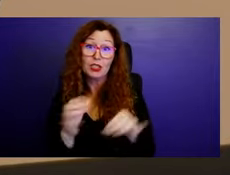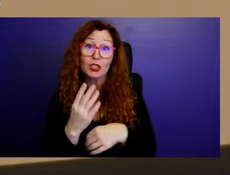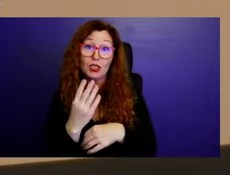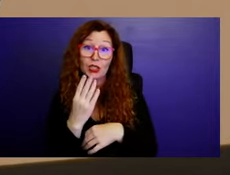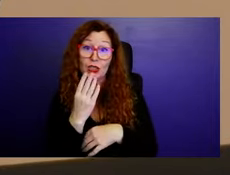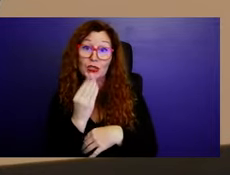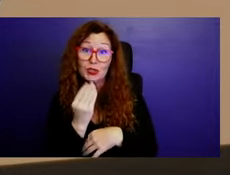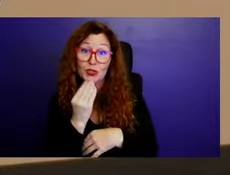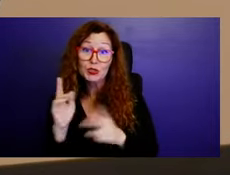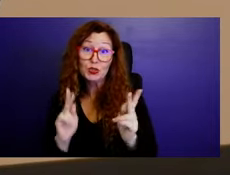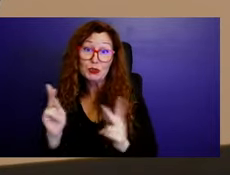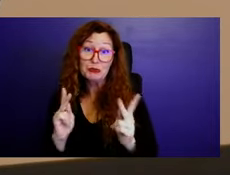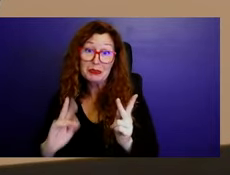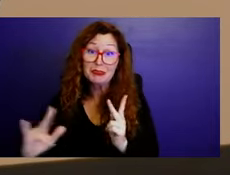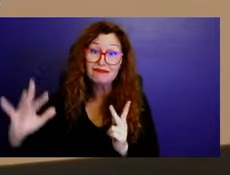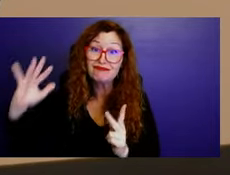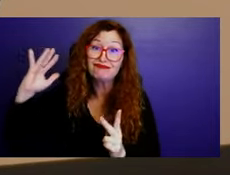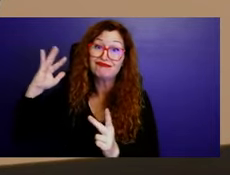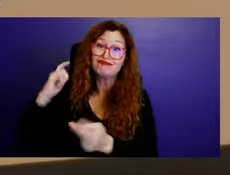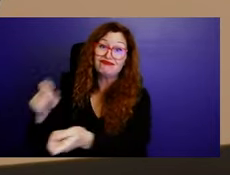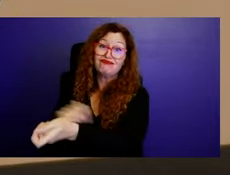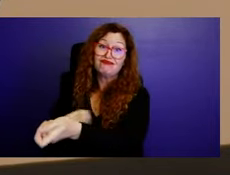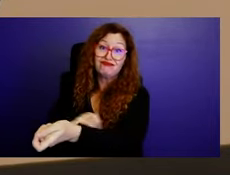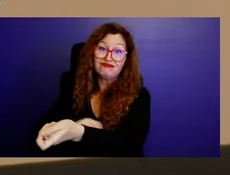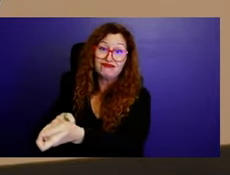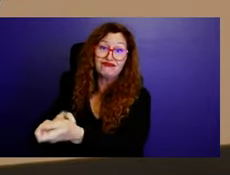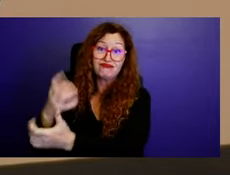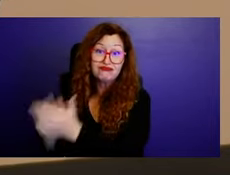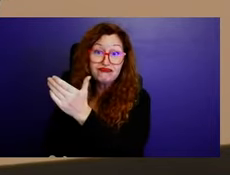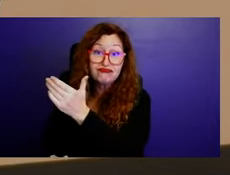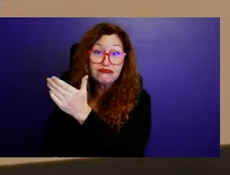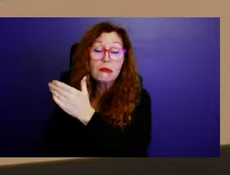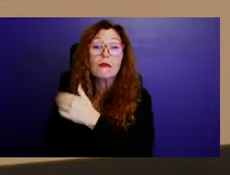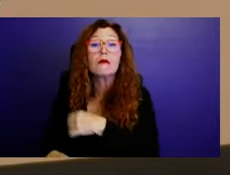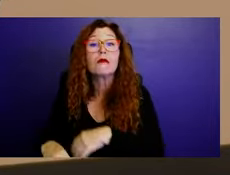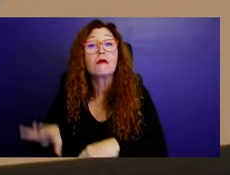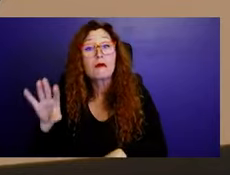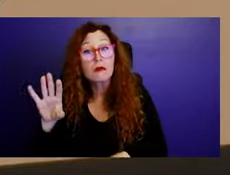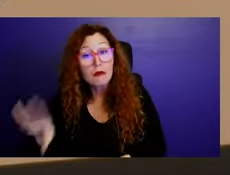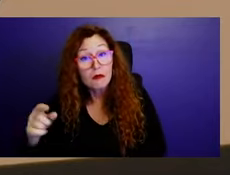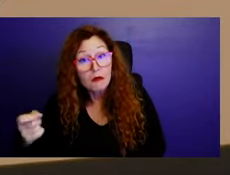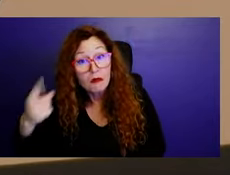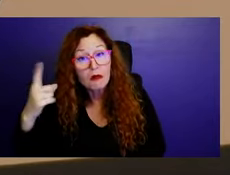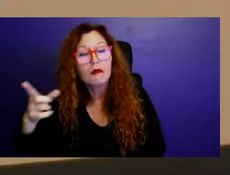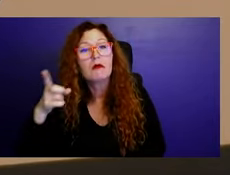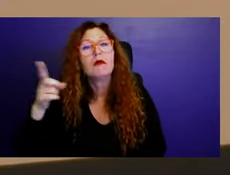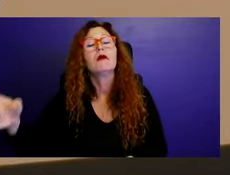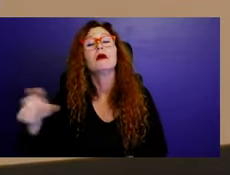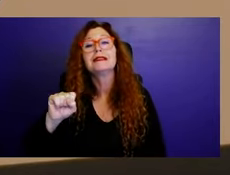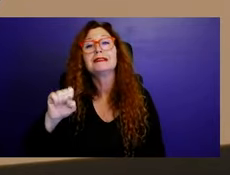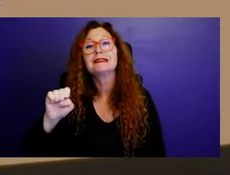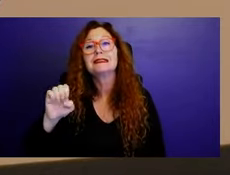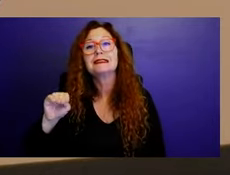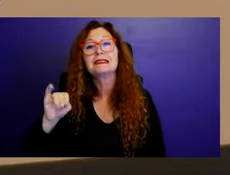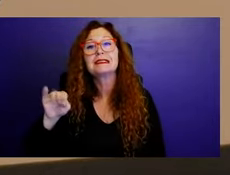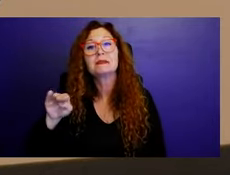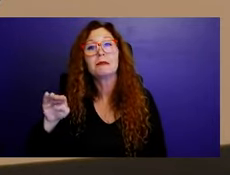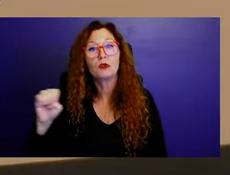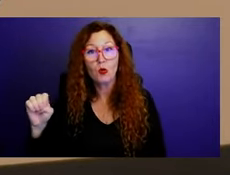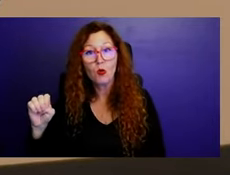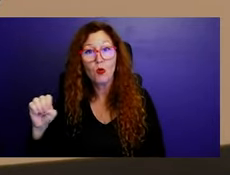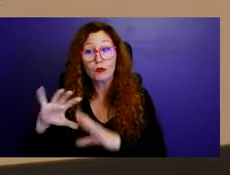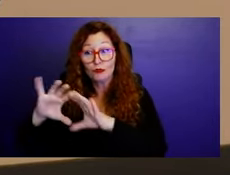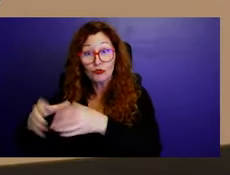let's welcome them. The historian of the Semino tribe, Billy Jones, is my student.